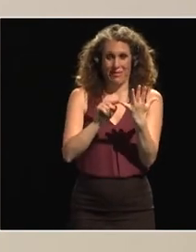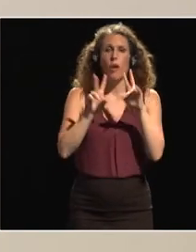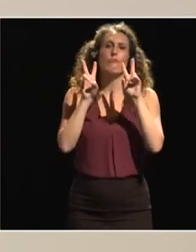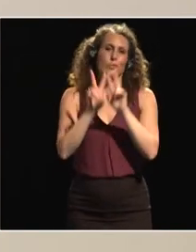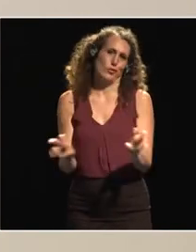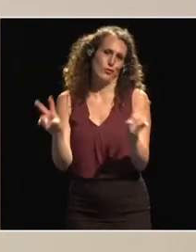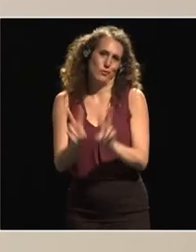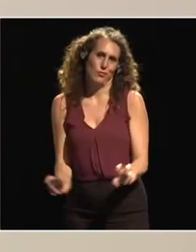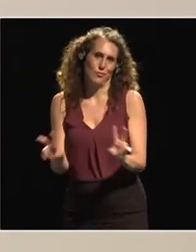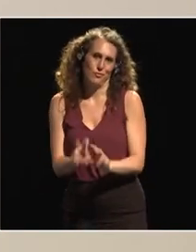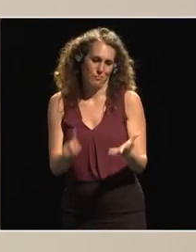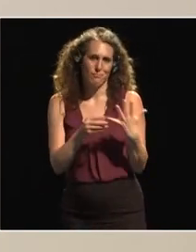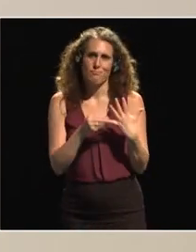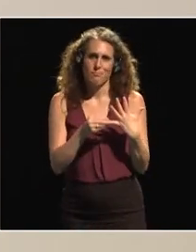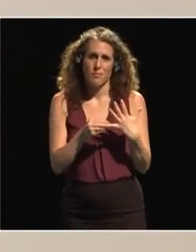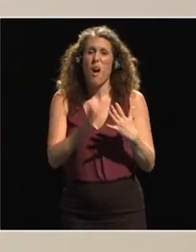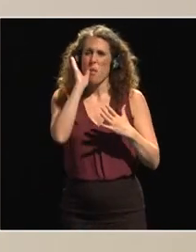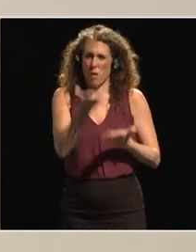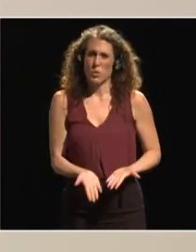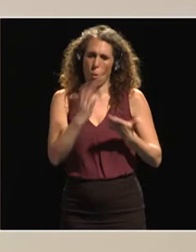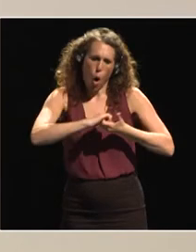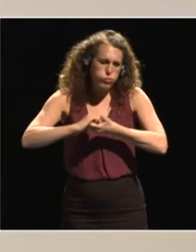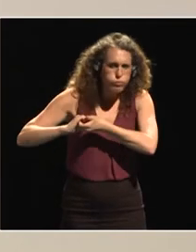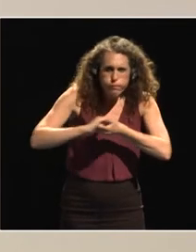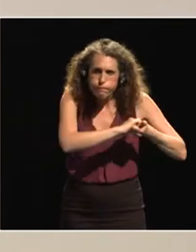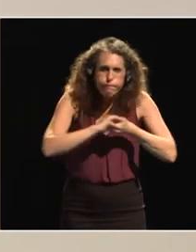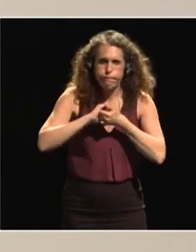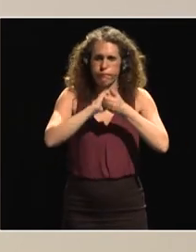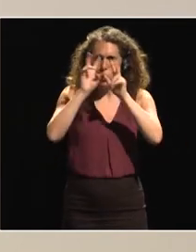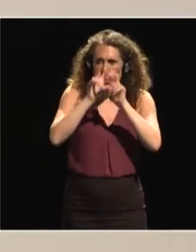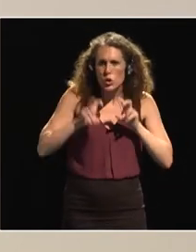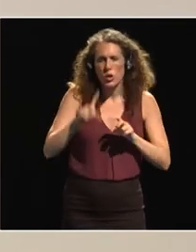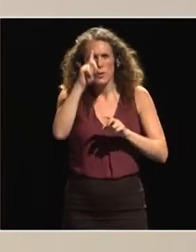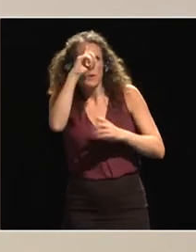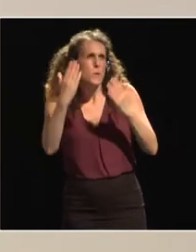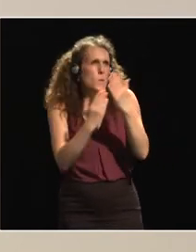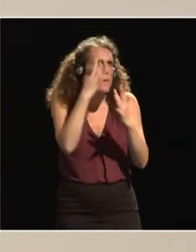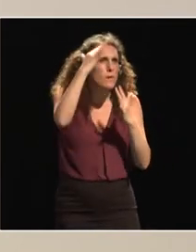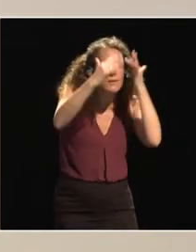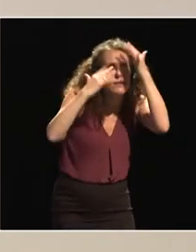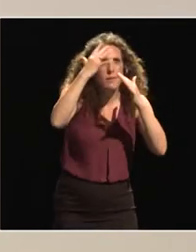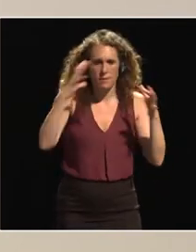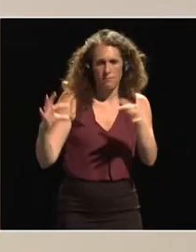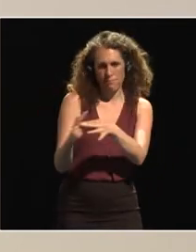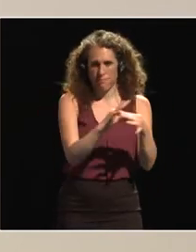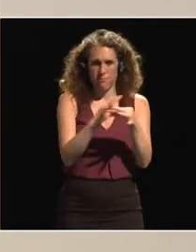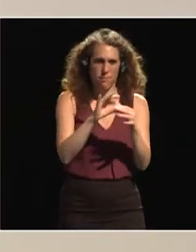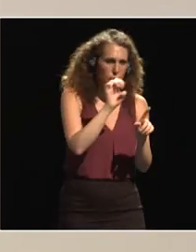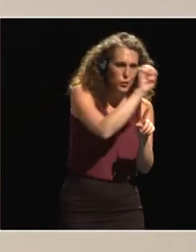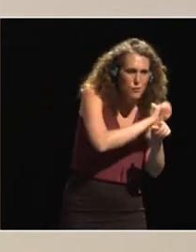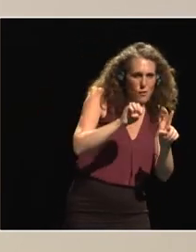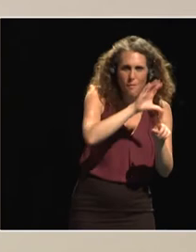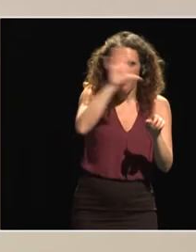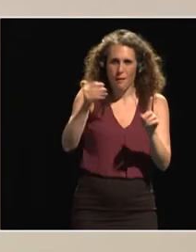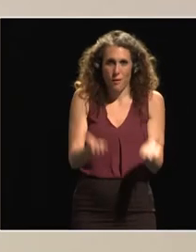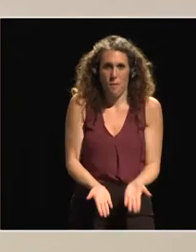we should enhance our collaborative research and innovation activities between Europe and Africa this will provide the